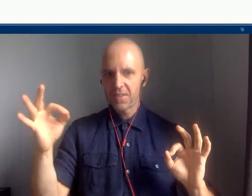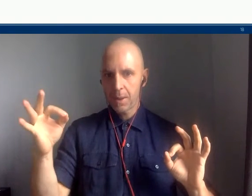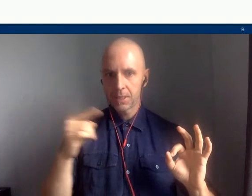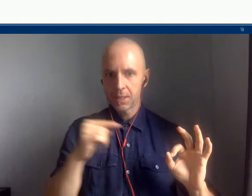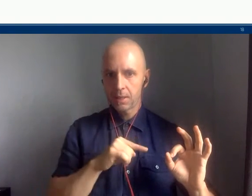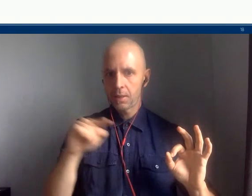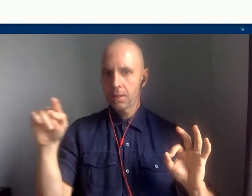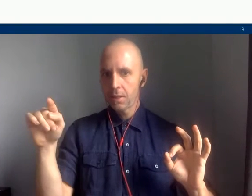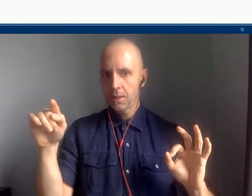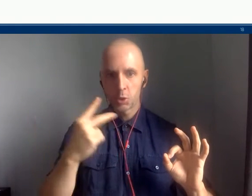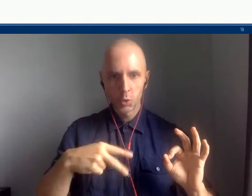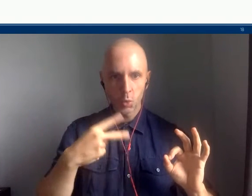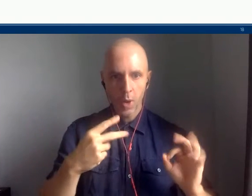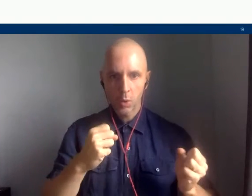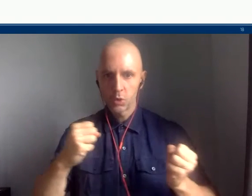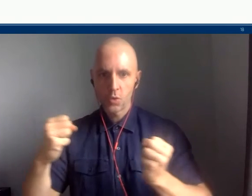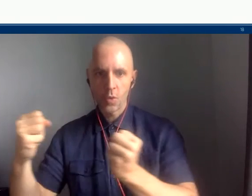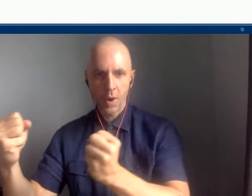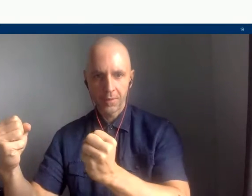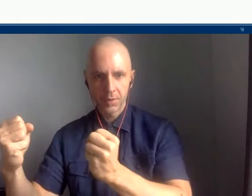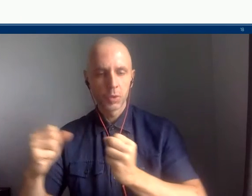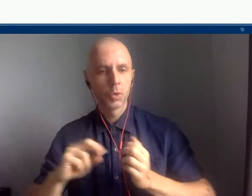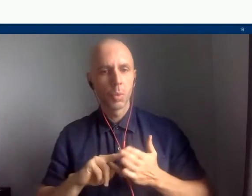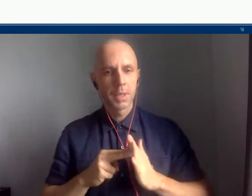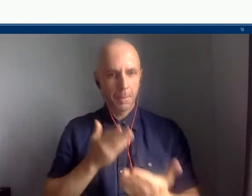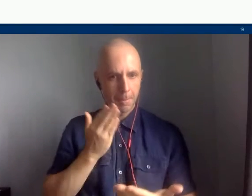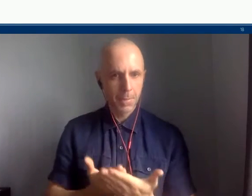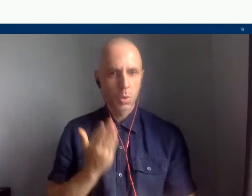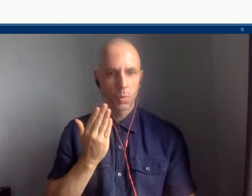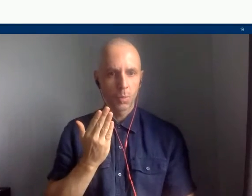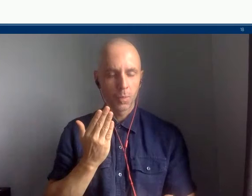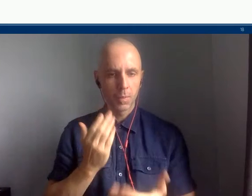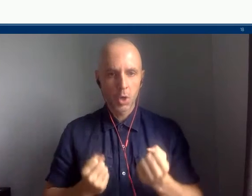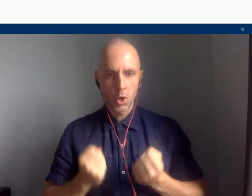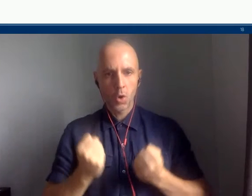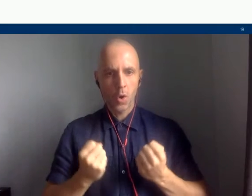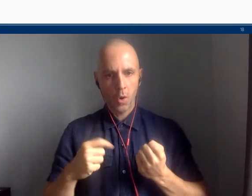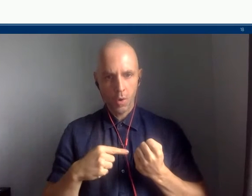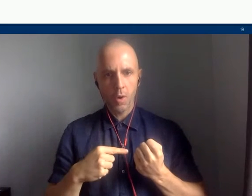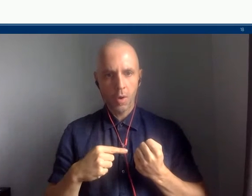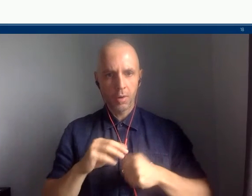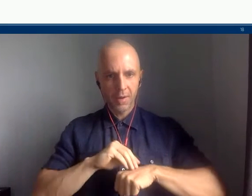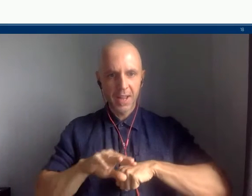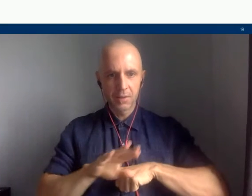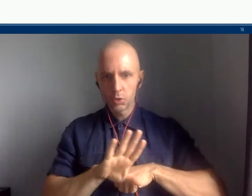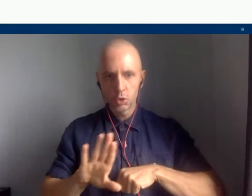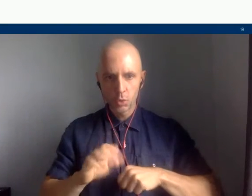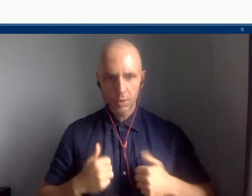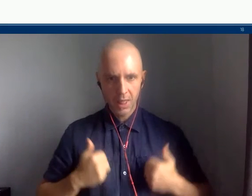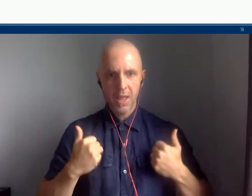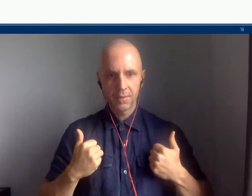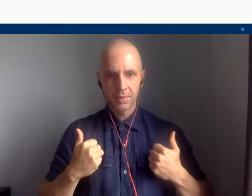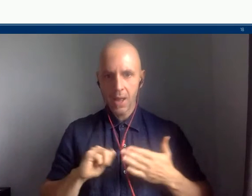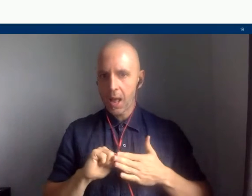20 minute walk away. And so we can see how the car has shaped our experience of the world,